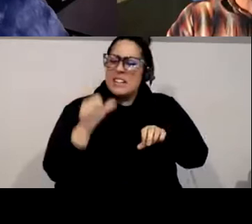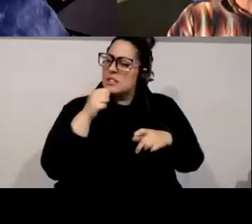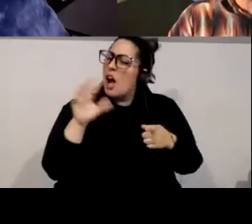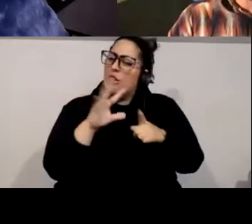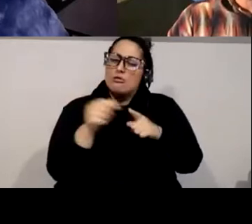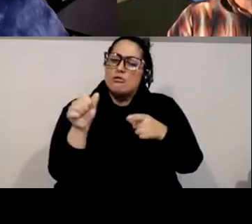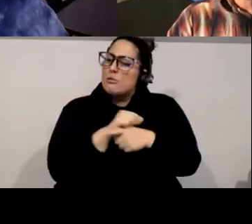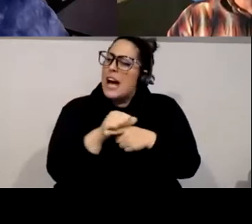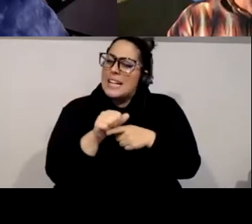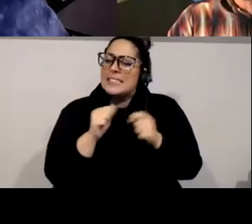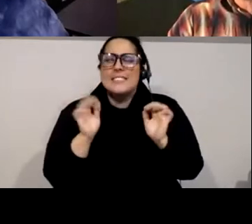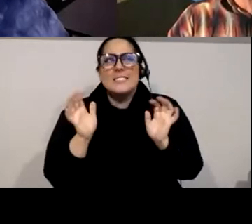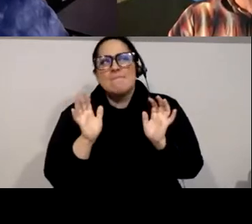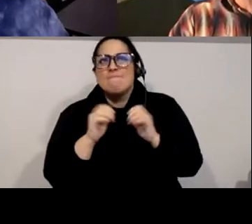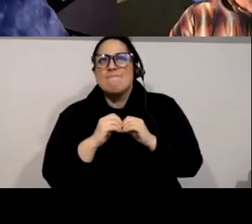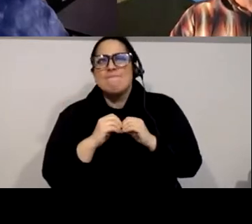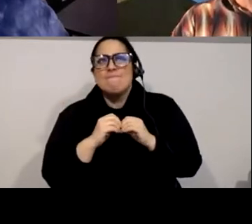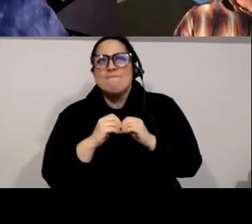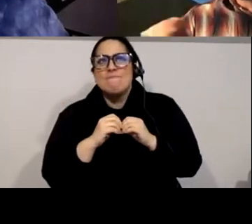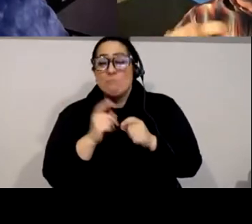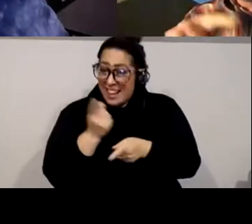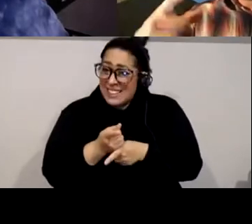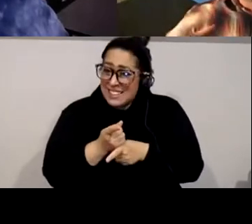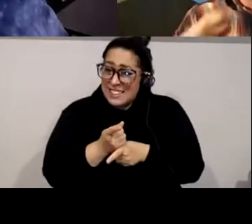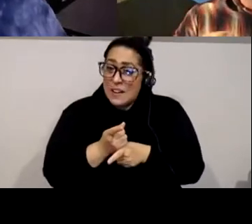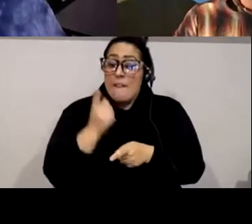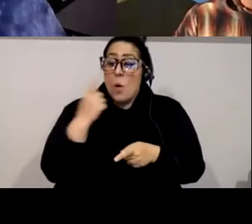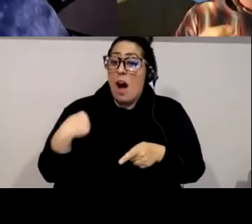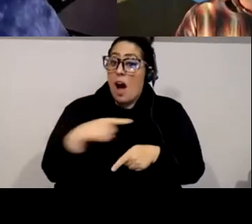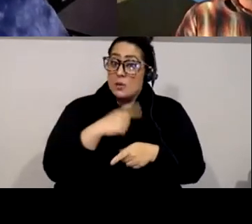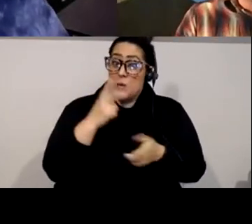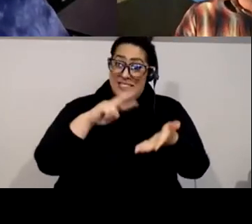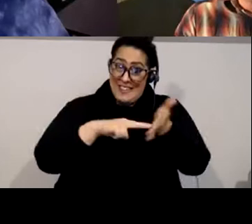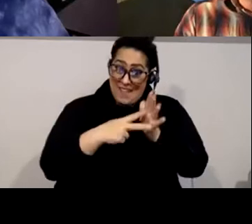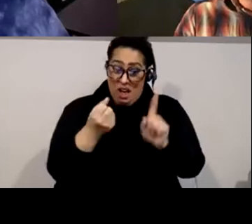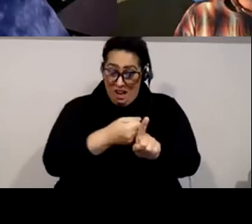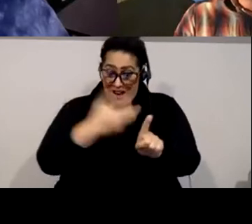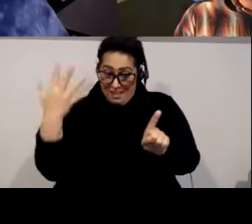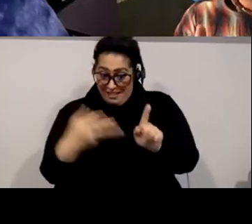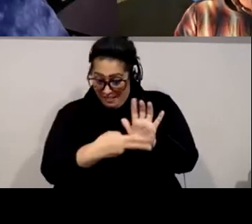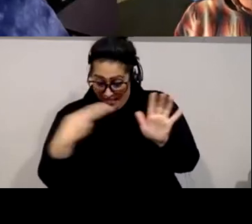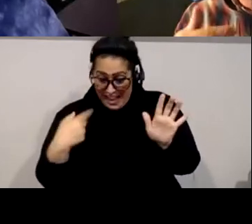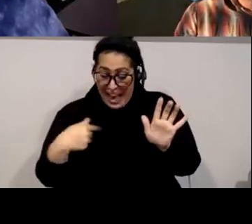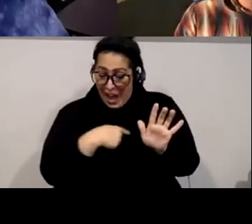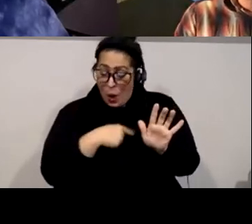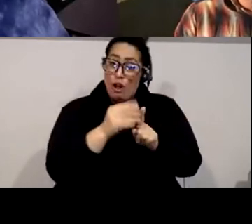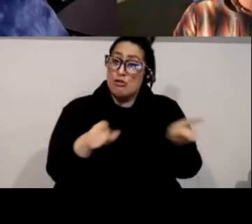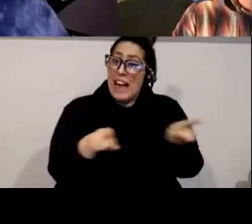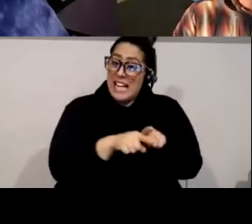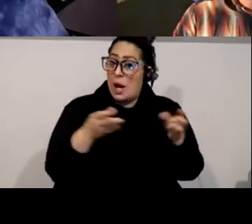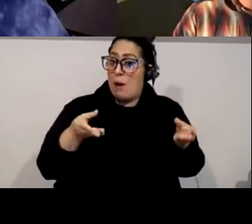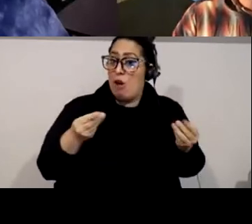right um and for us to define our culture as property um actually reduces